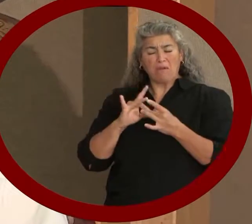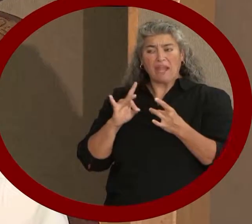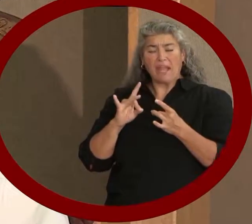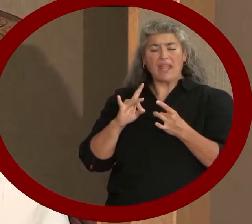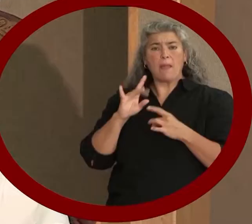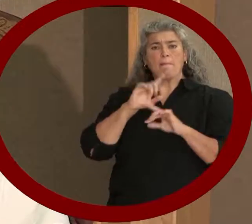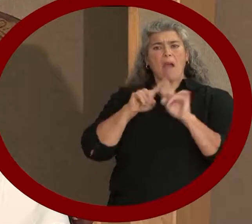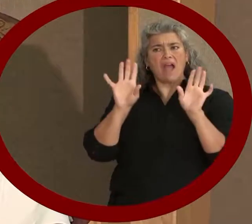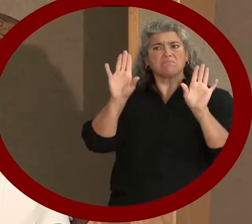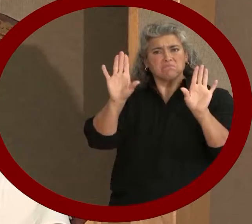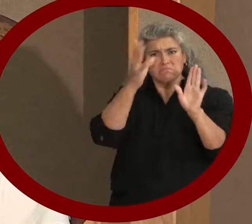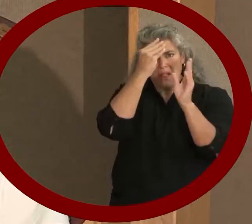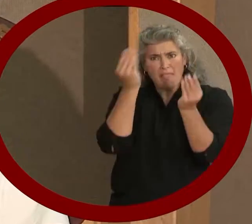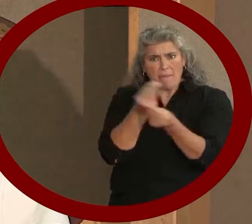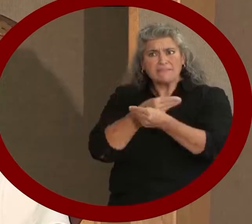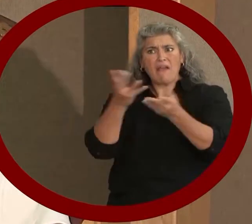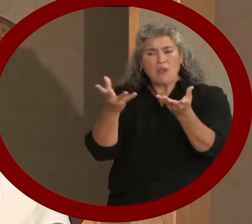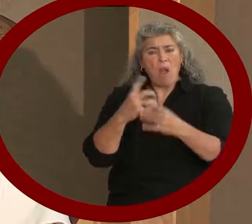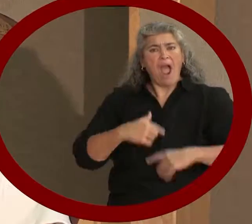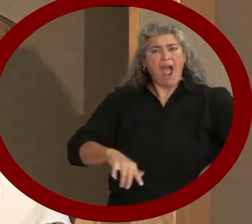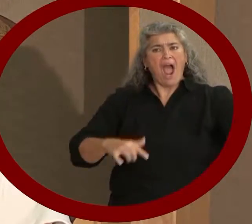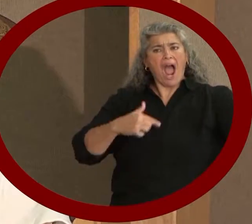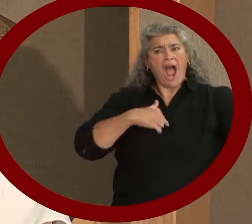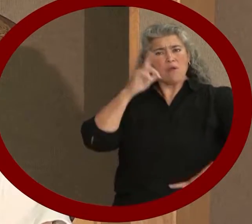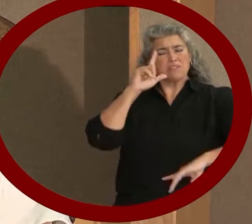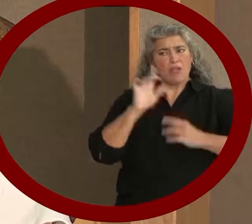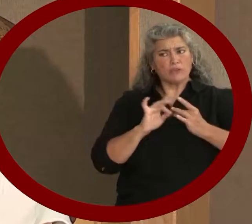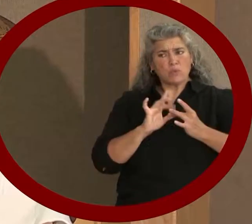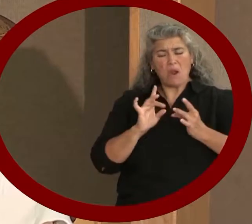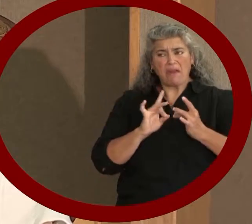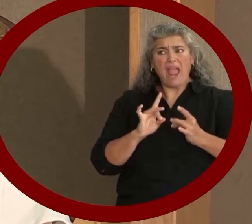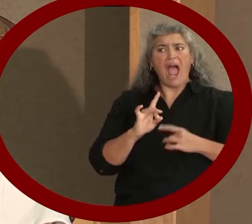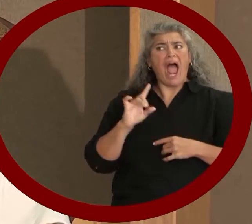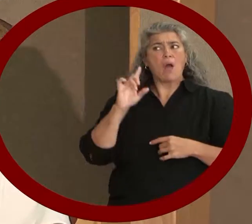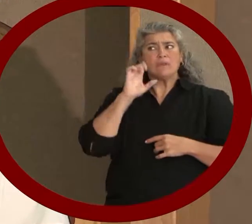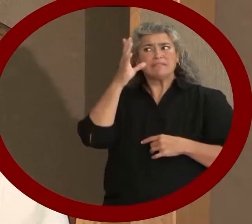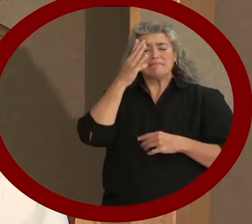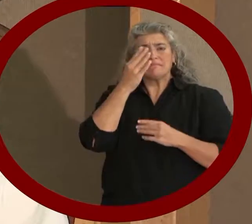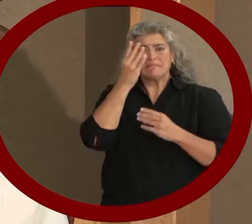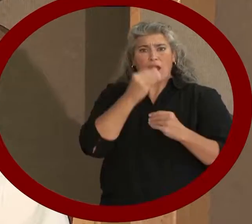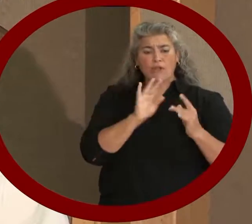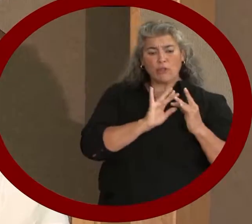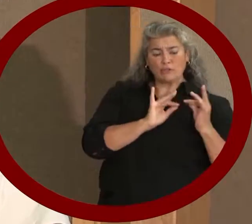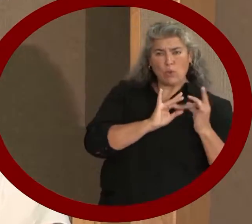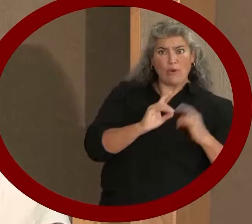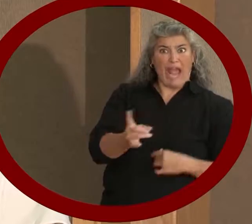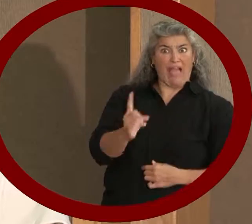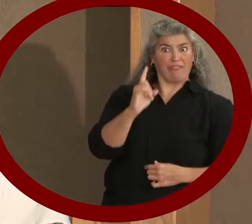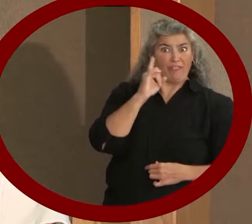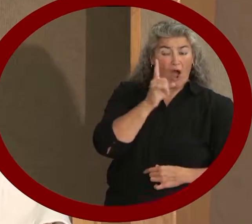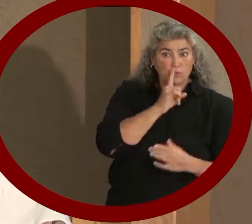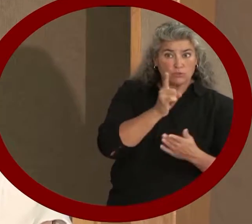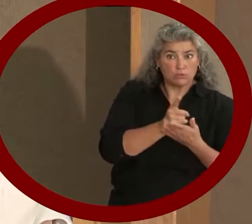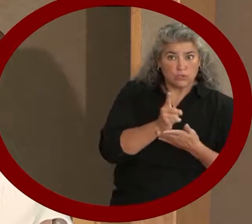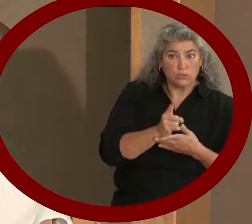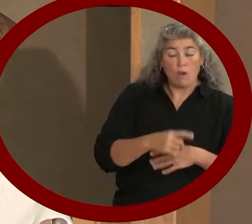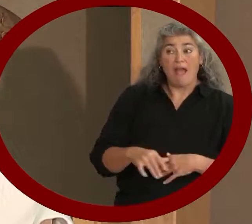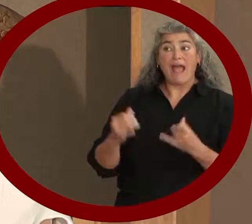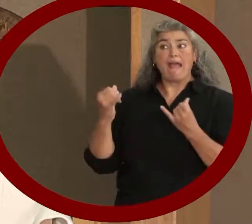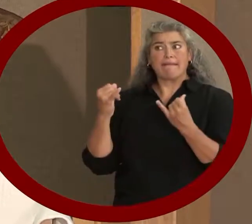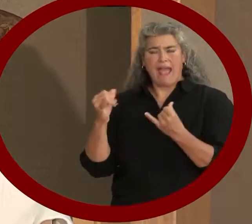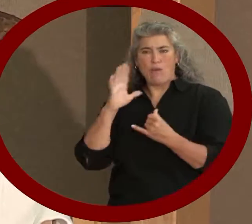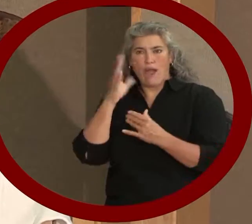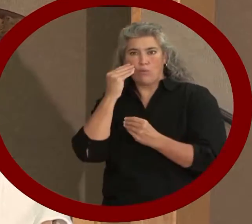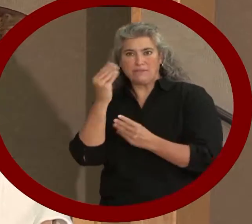So let me tell you what I thought I knew, and then I'll tell you what I found out, and then I'll close. So what I thought